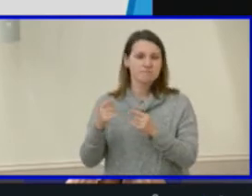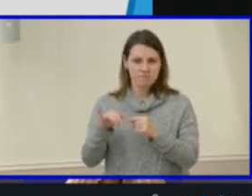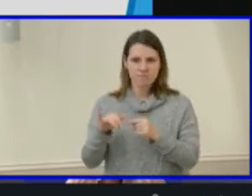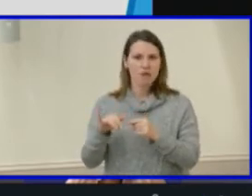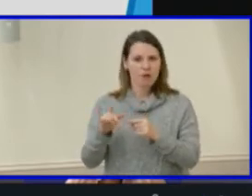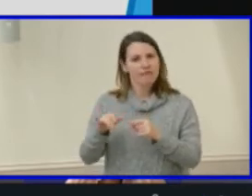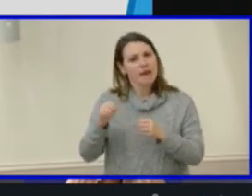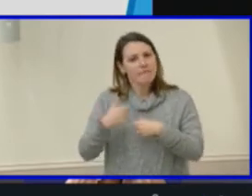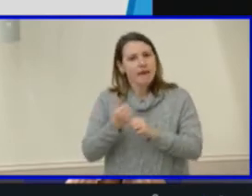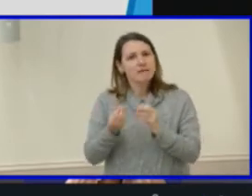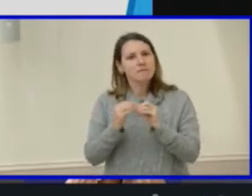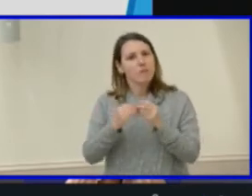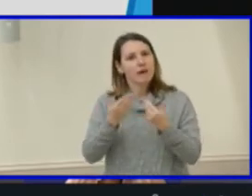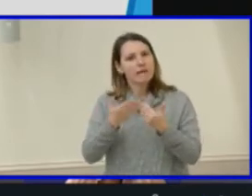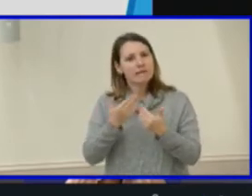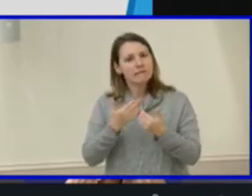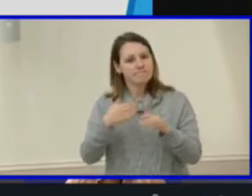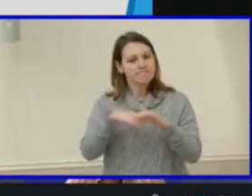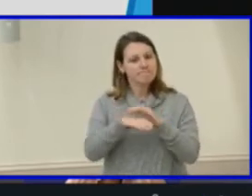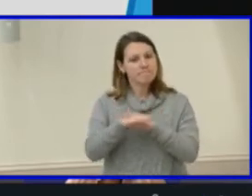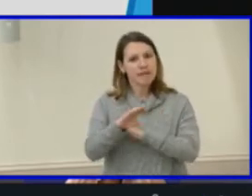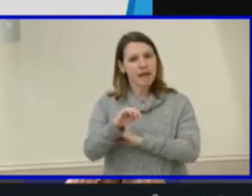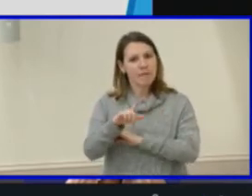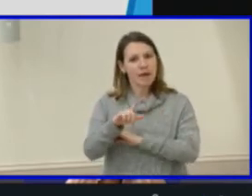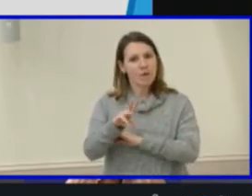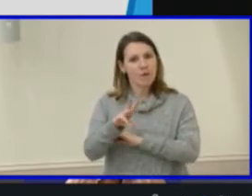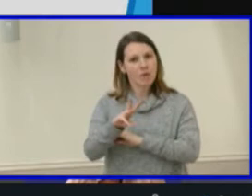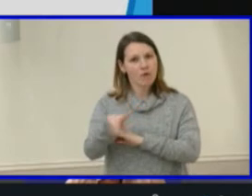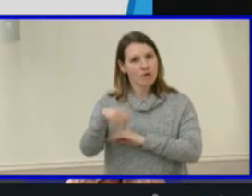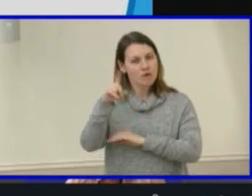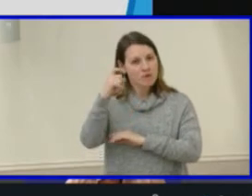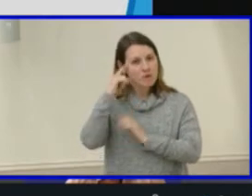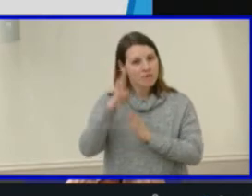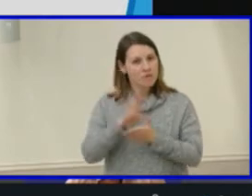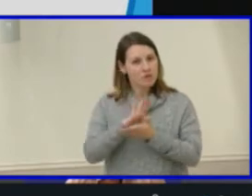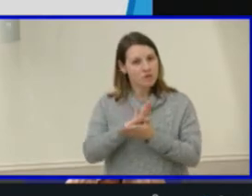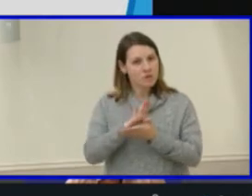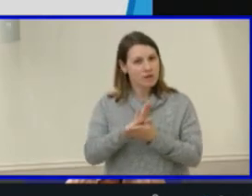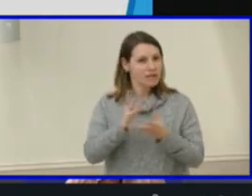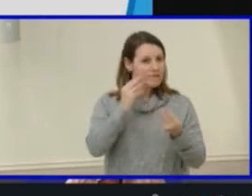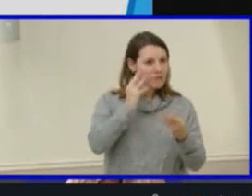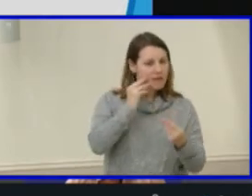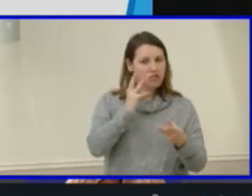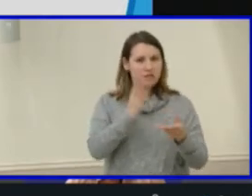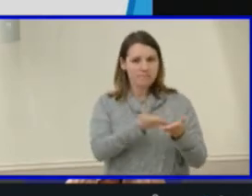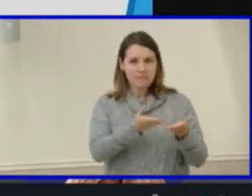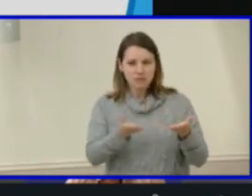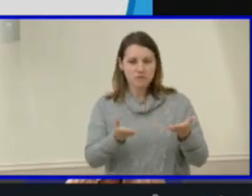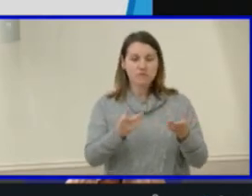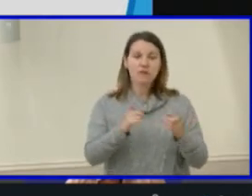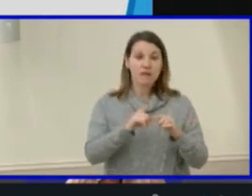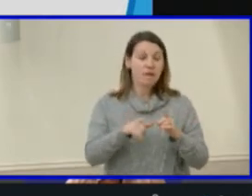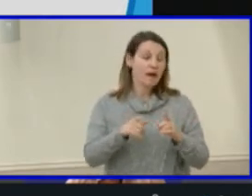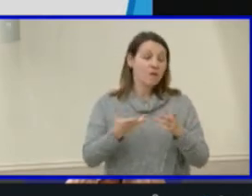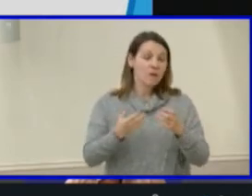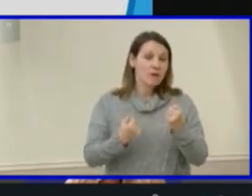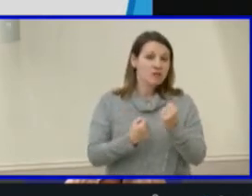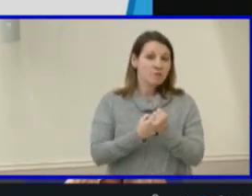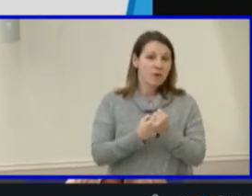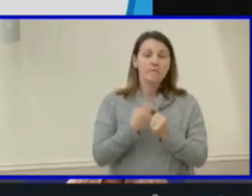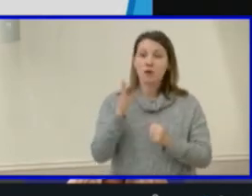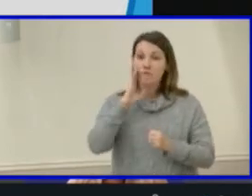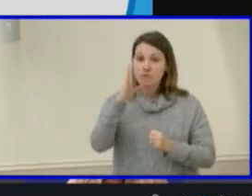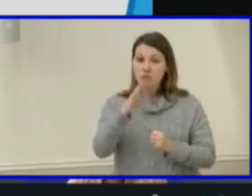information and materials, but additional support is always our goal. One future opportunity should include